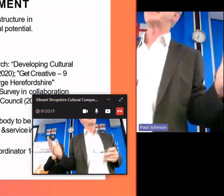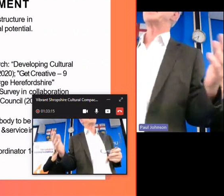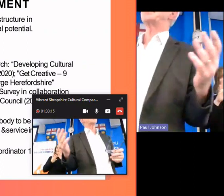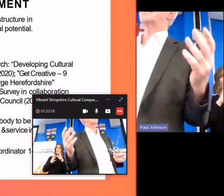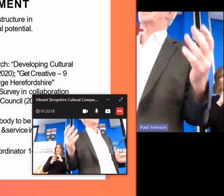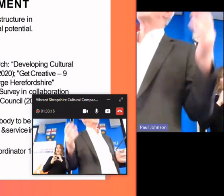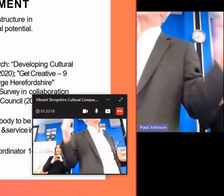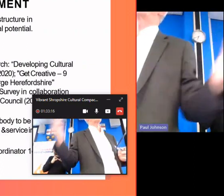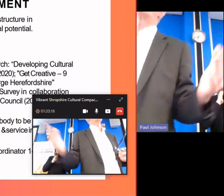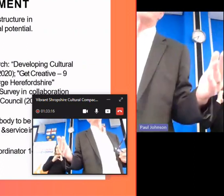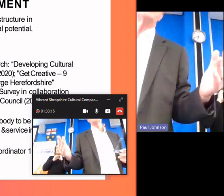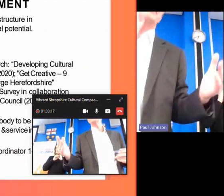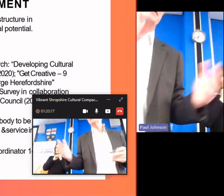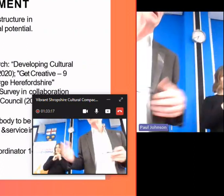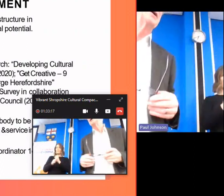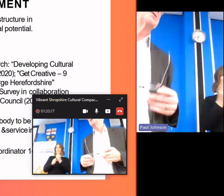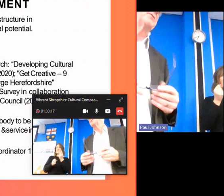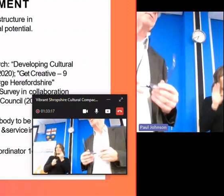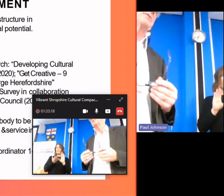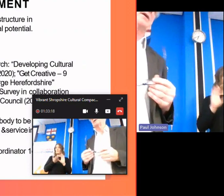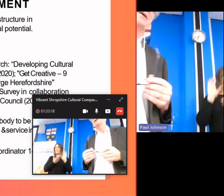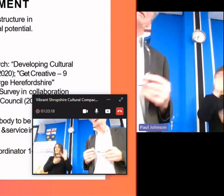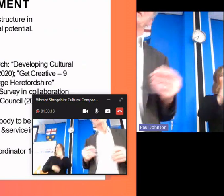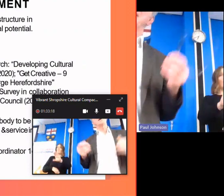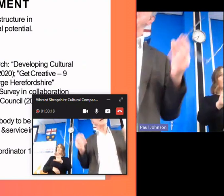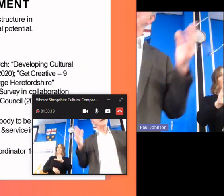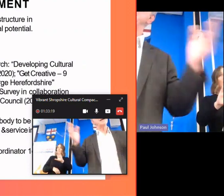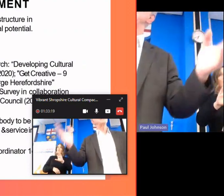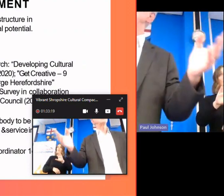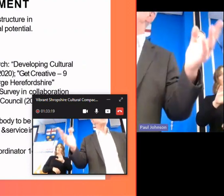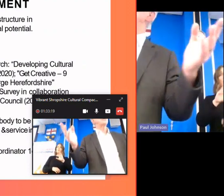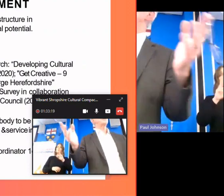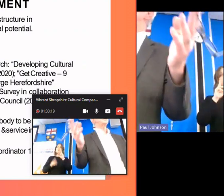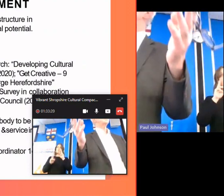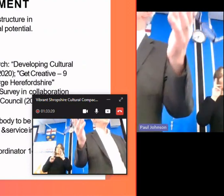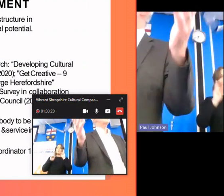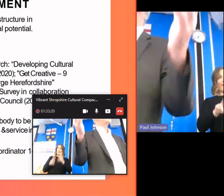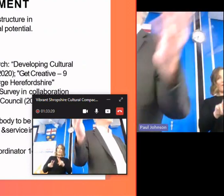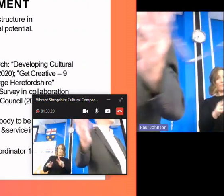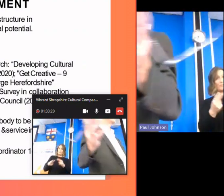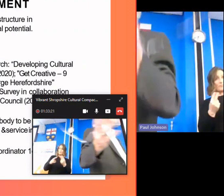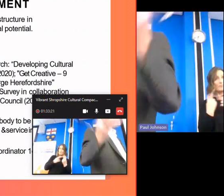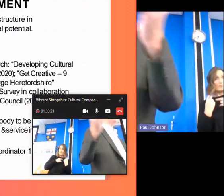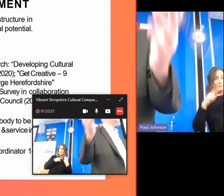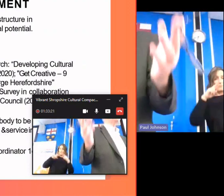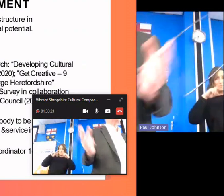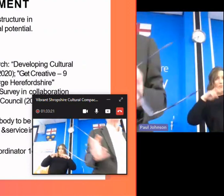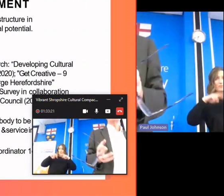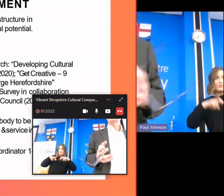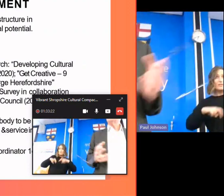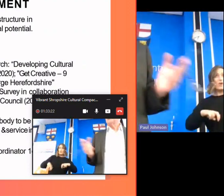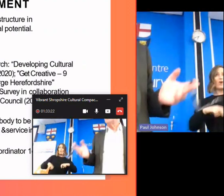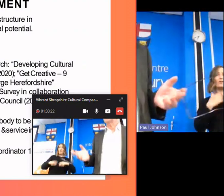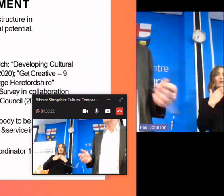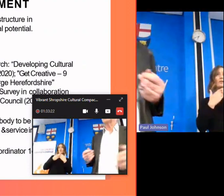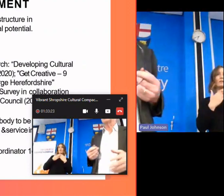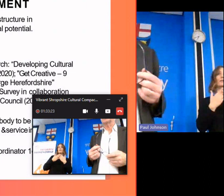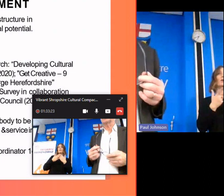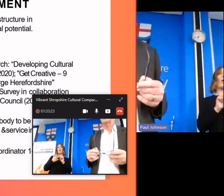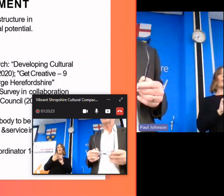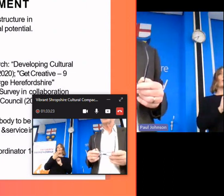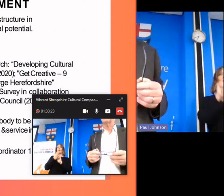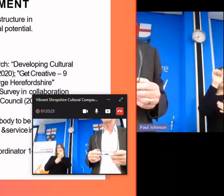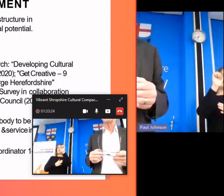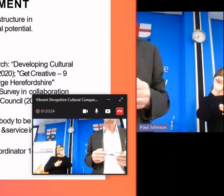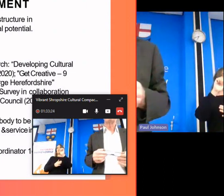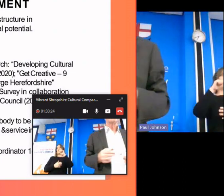committed some of its spf funding to uh again to look at to do some research in a research study on the cultural